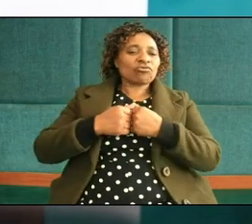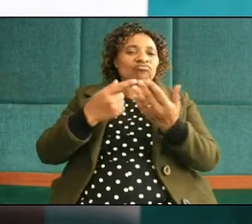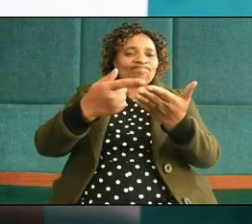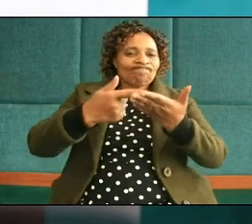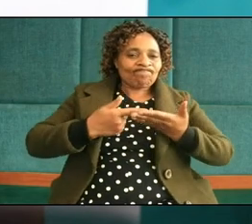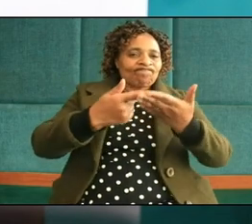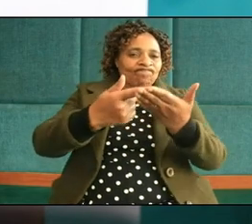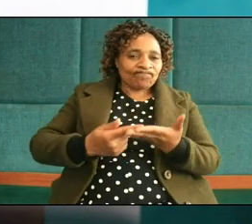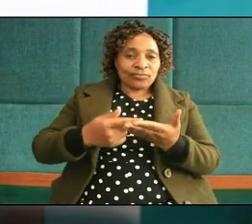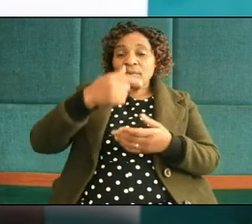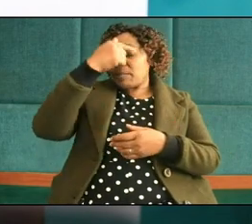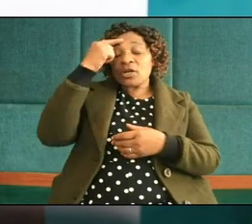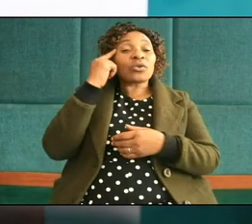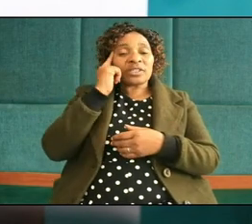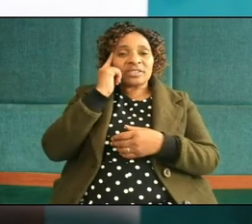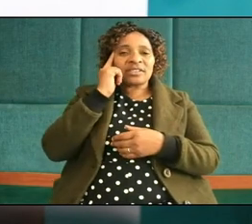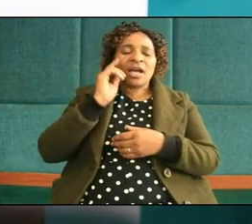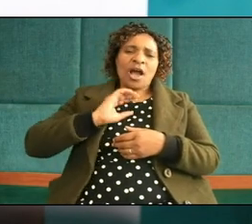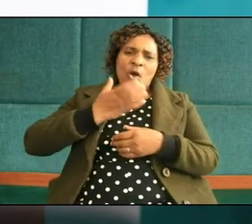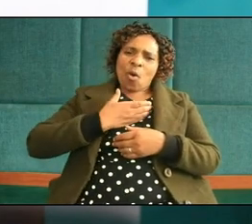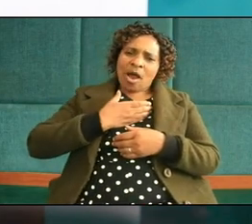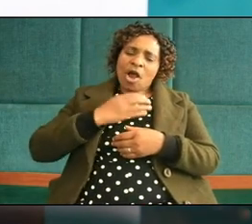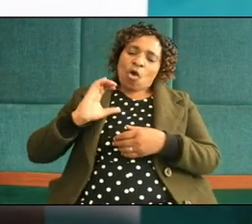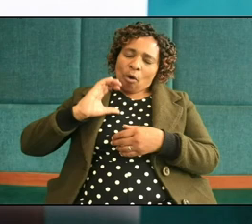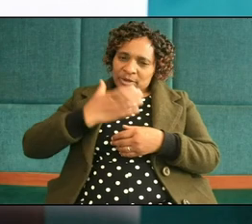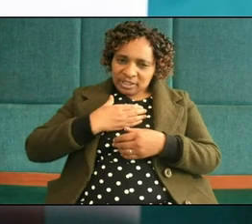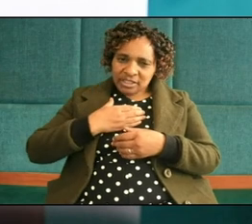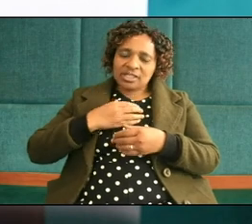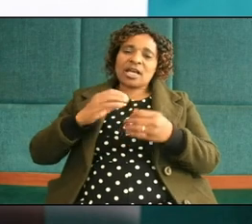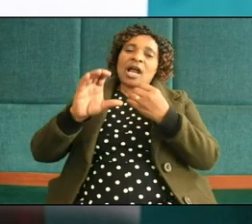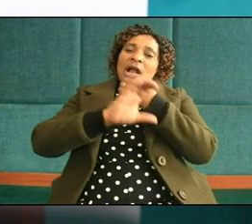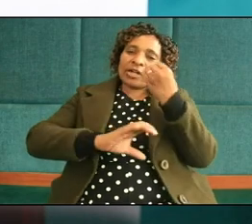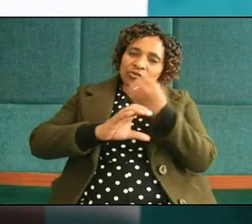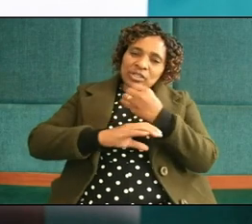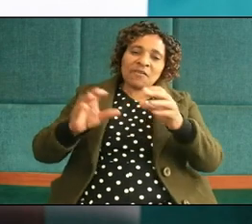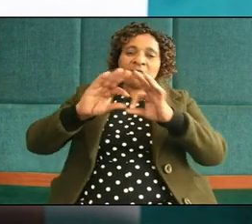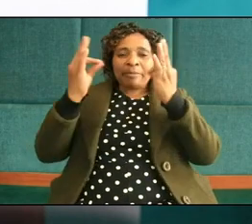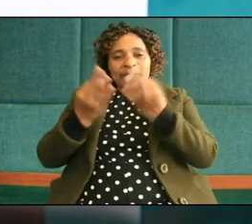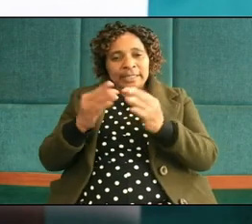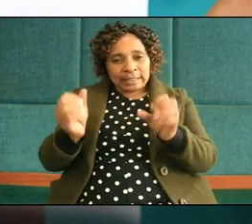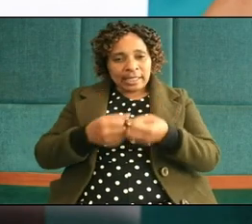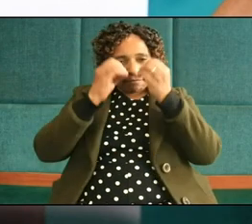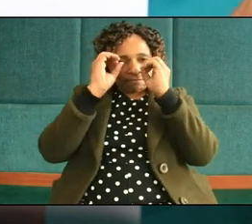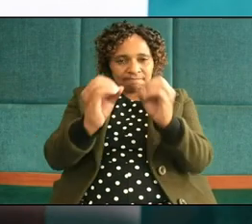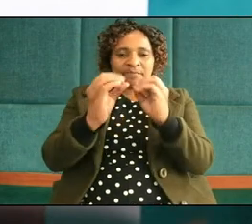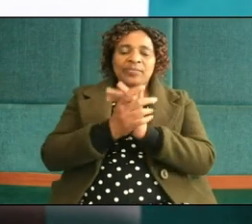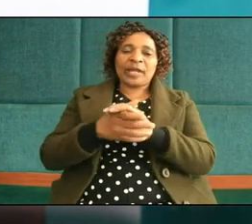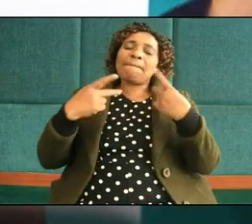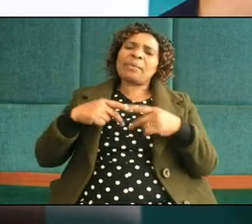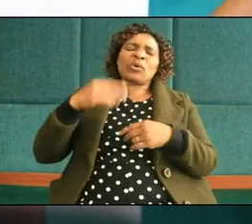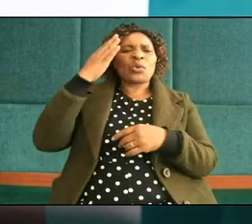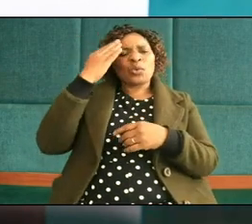because our communities our churches our families are not safe people we know